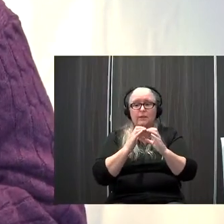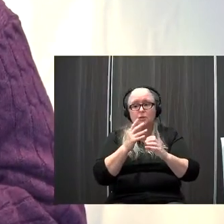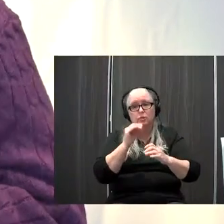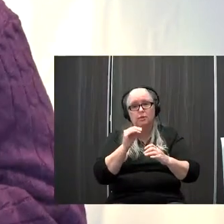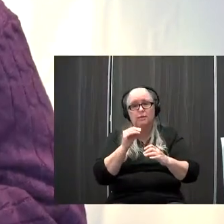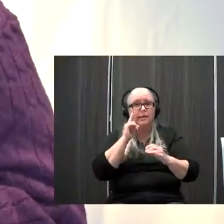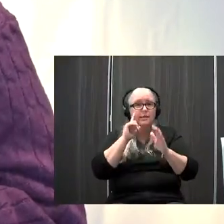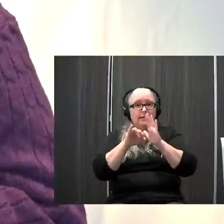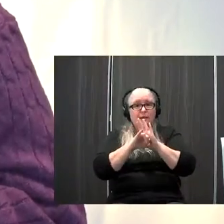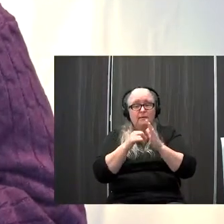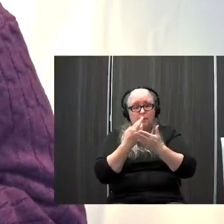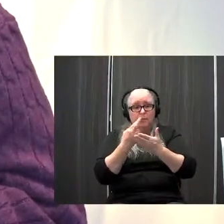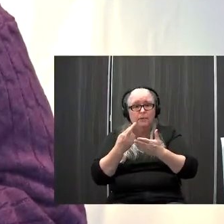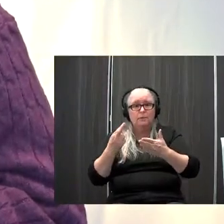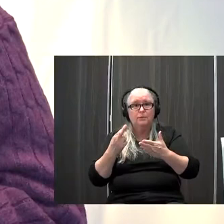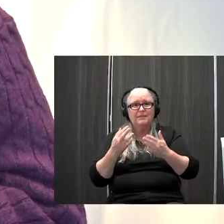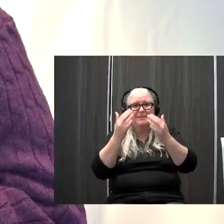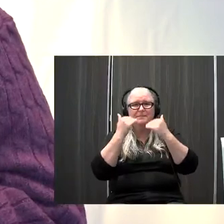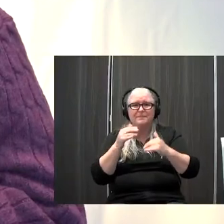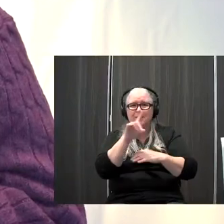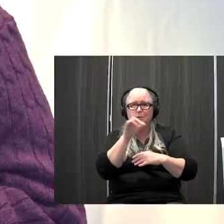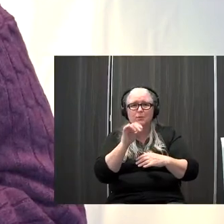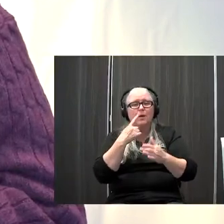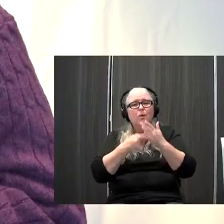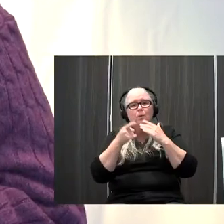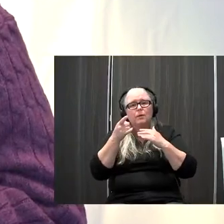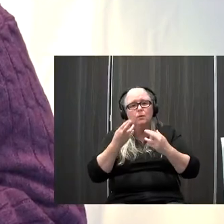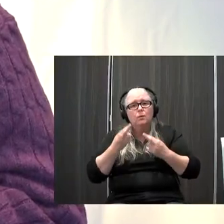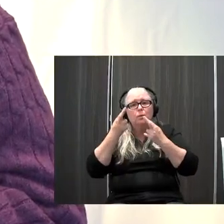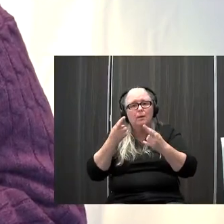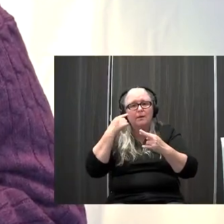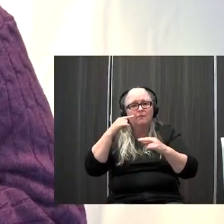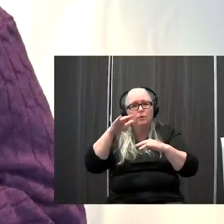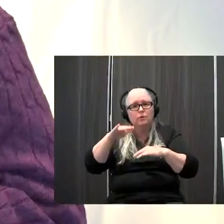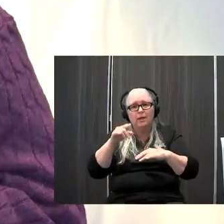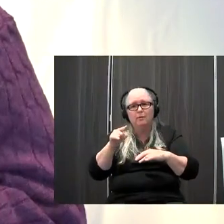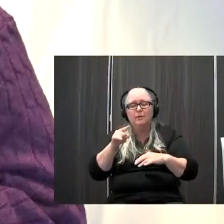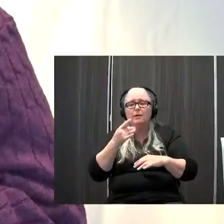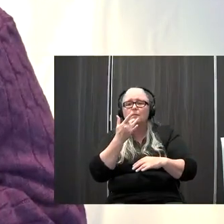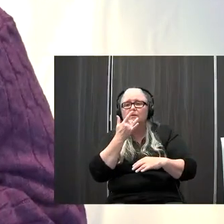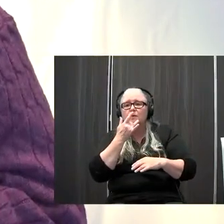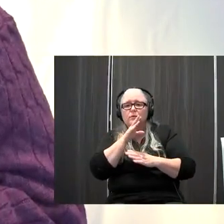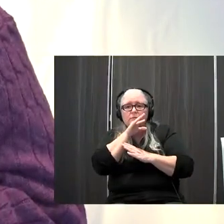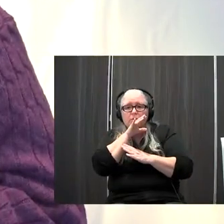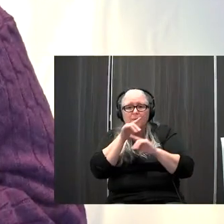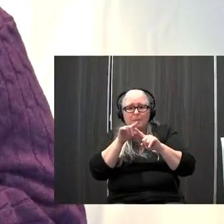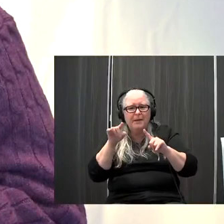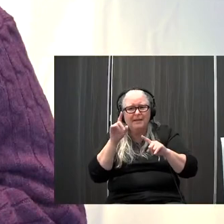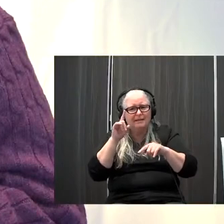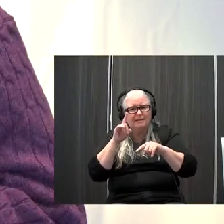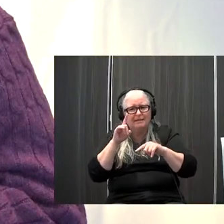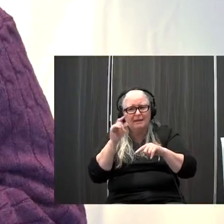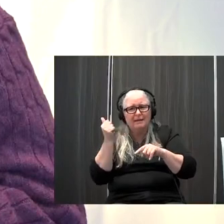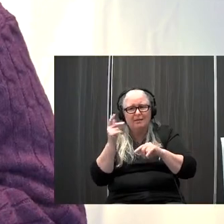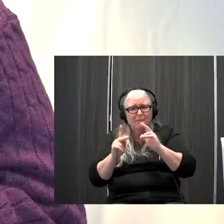the next question is what would you recommend for a child that prefers to be verbal but has very unintelligible speech only understood